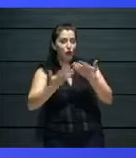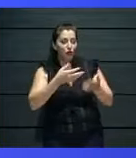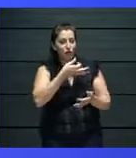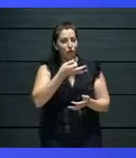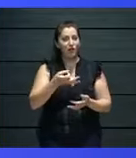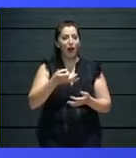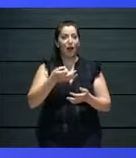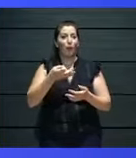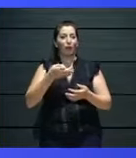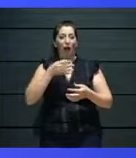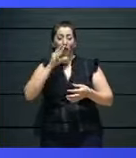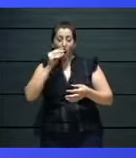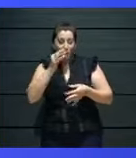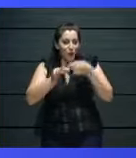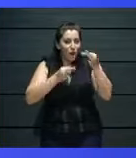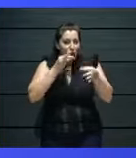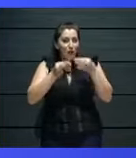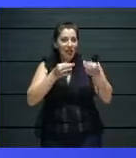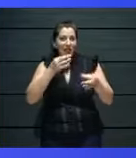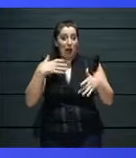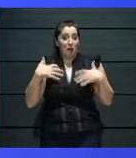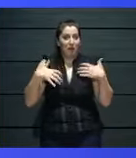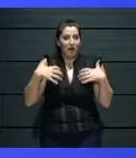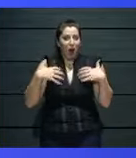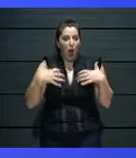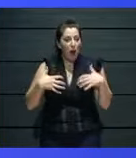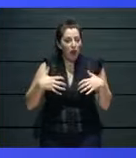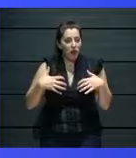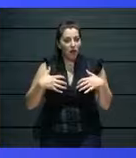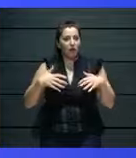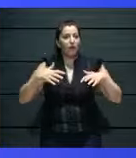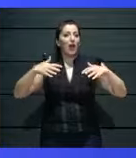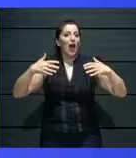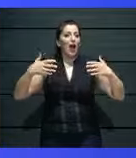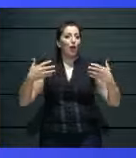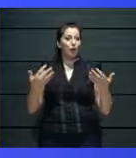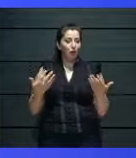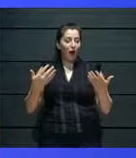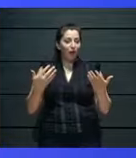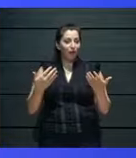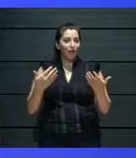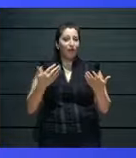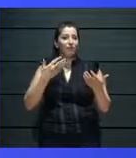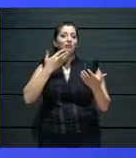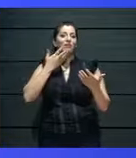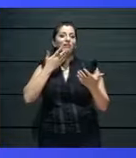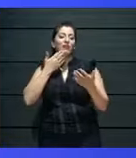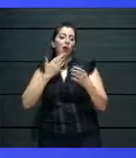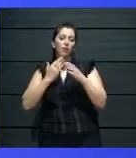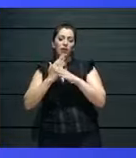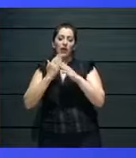yes, definitely, when we started informally speaking about our projects. One of which